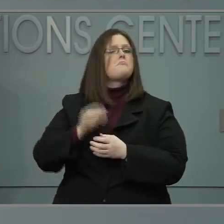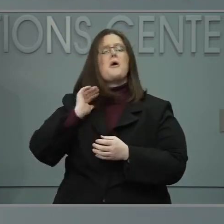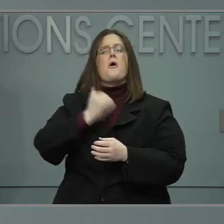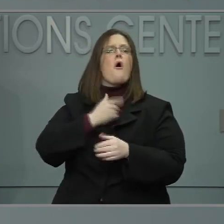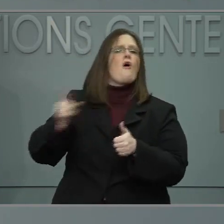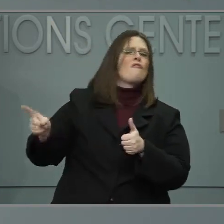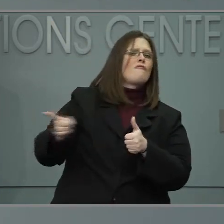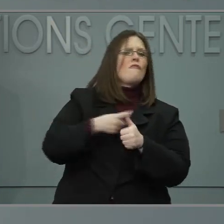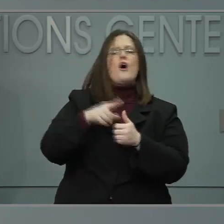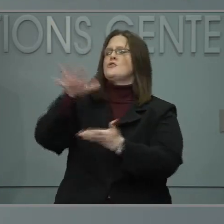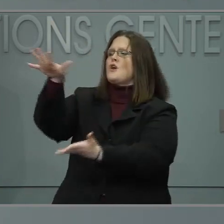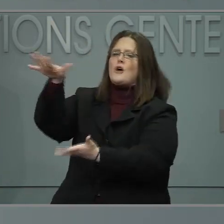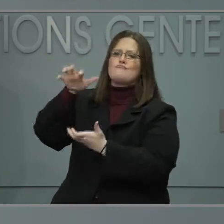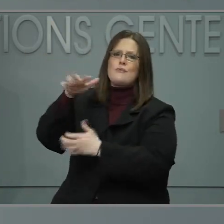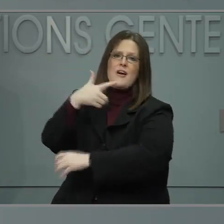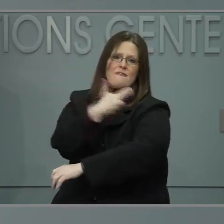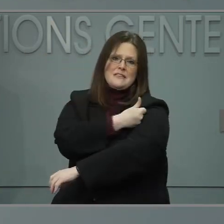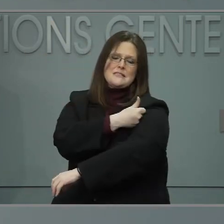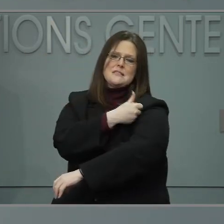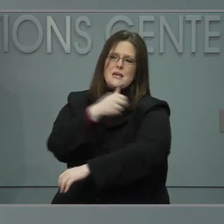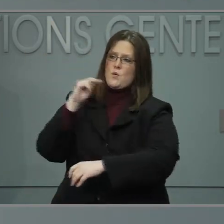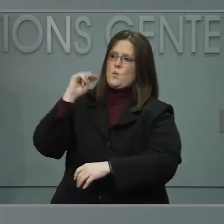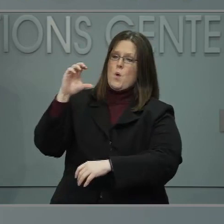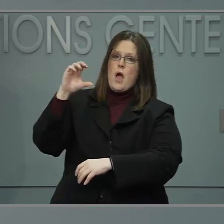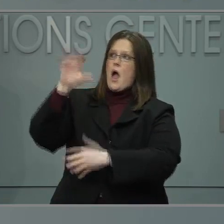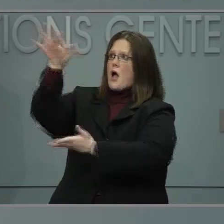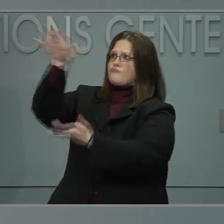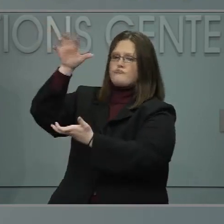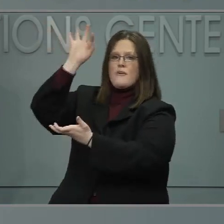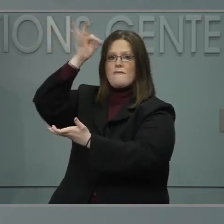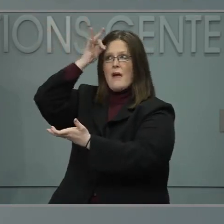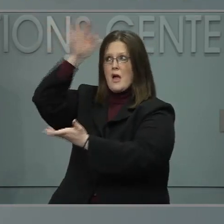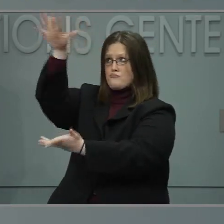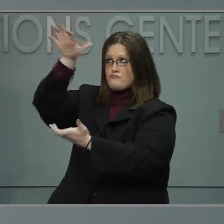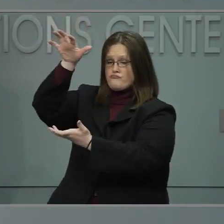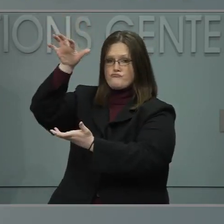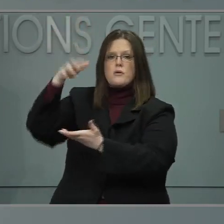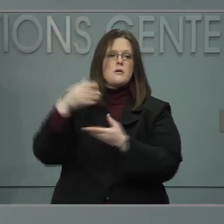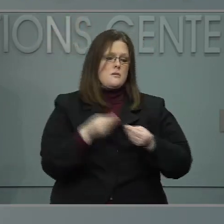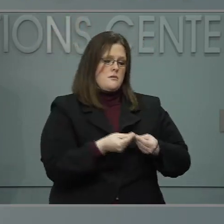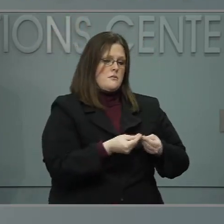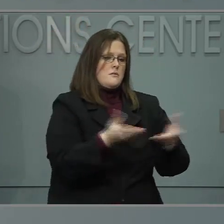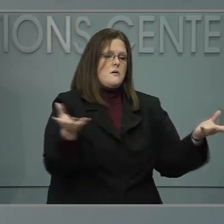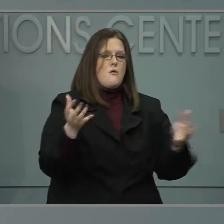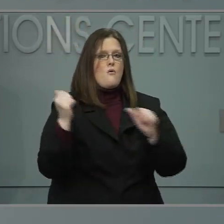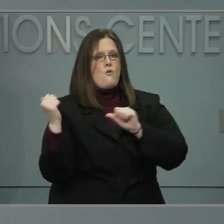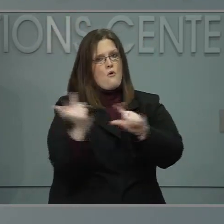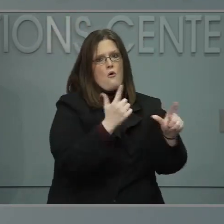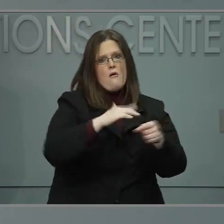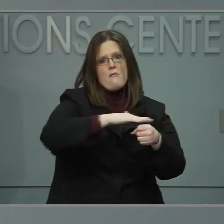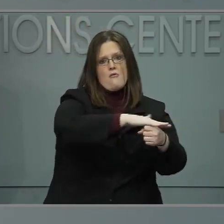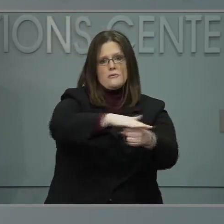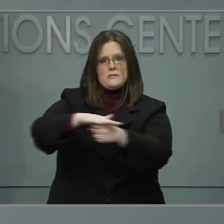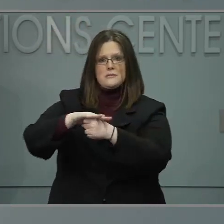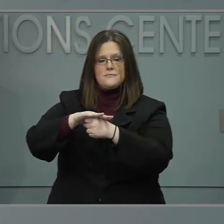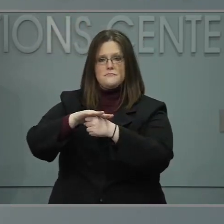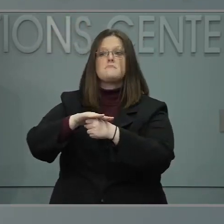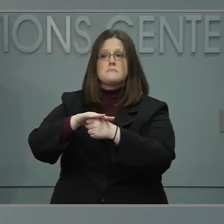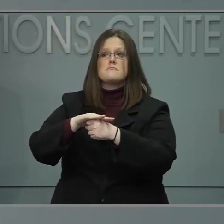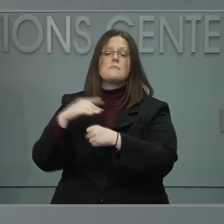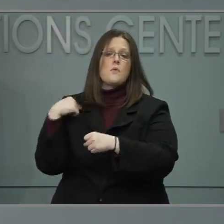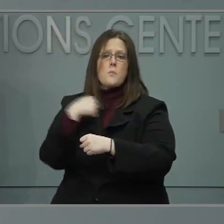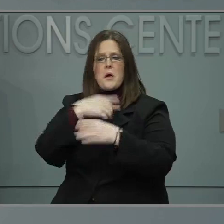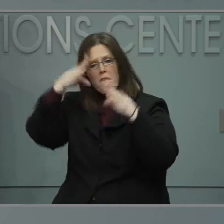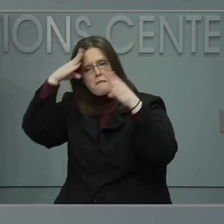single county in the state and our team has ramped up efforts to include vaccine providers that serve communities of color.